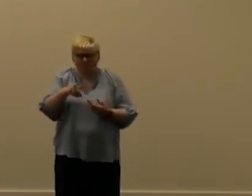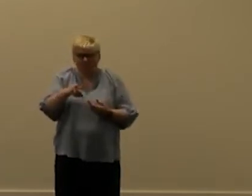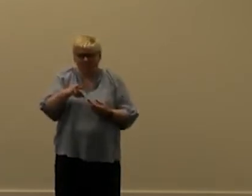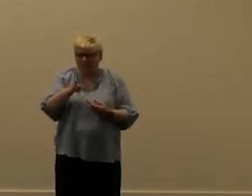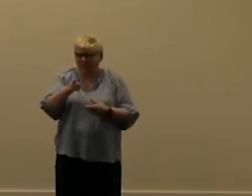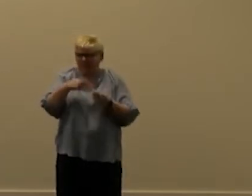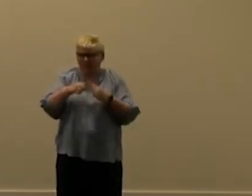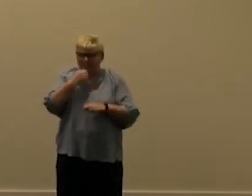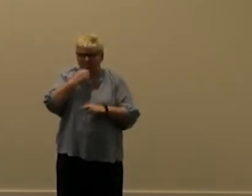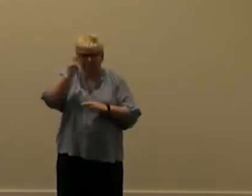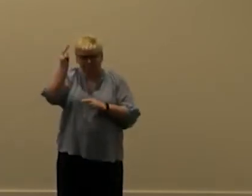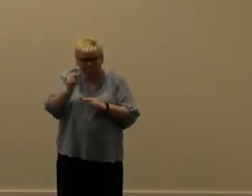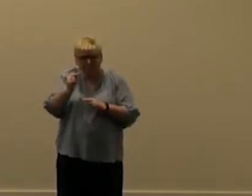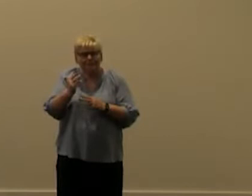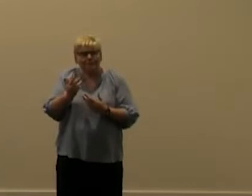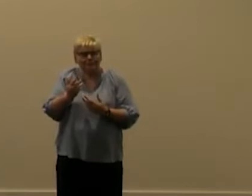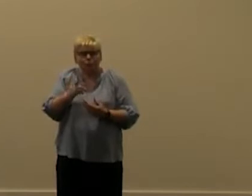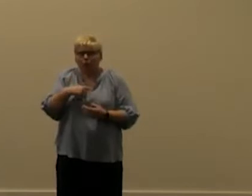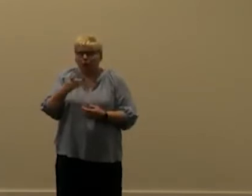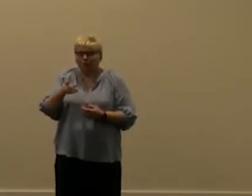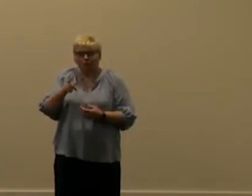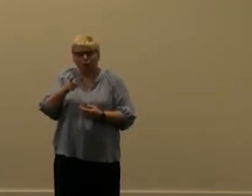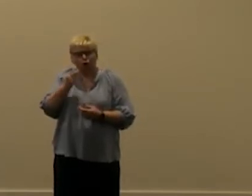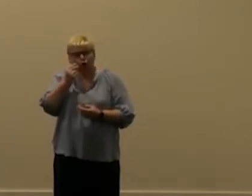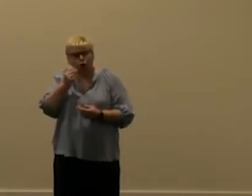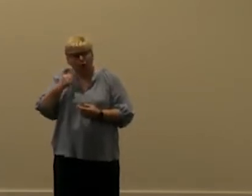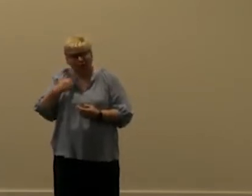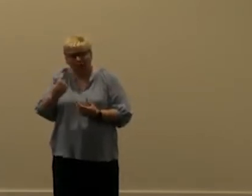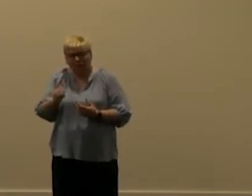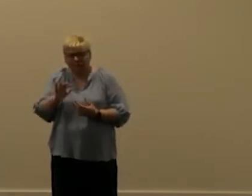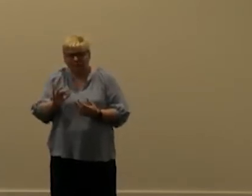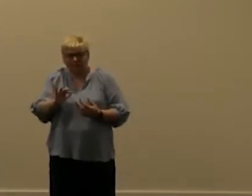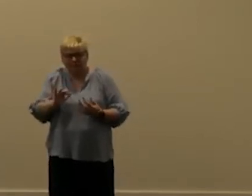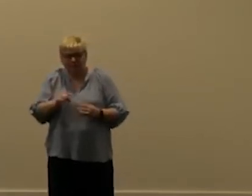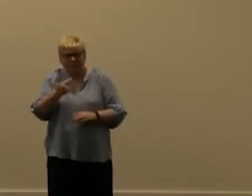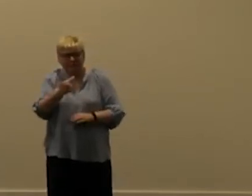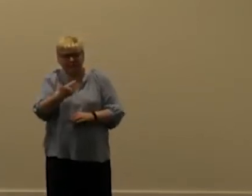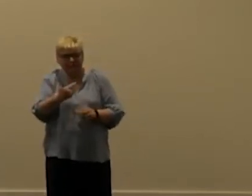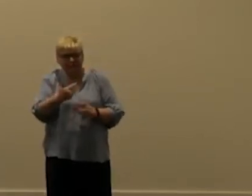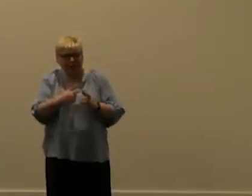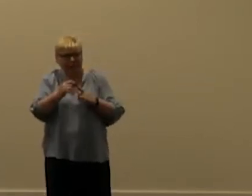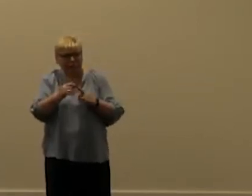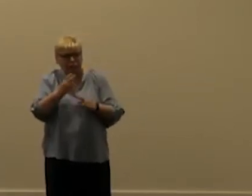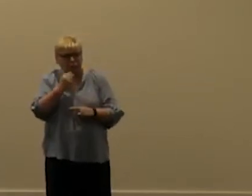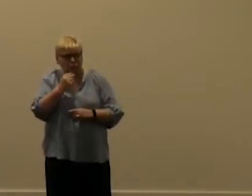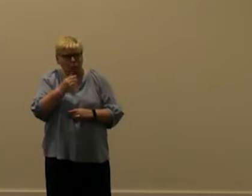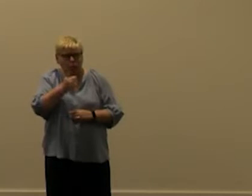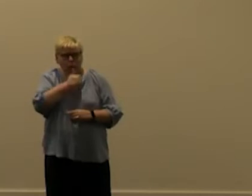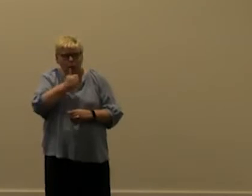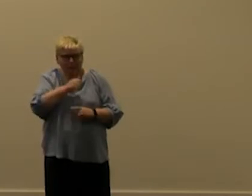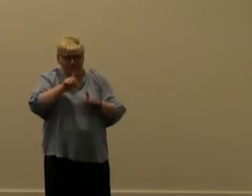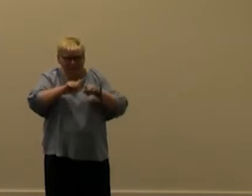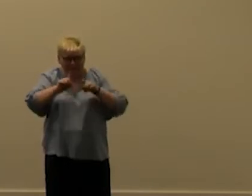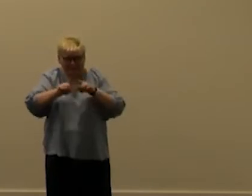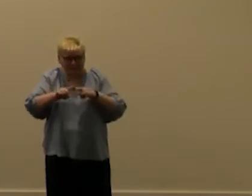down into the systems so we're having in germany where i think we have seven application users running in multi-threading